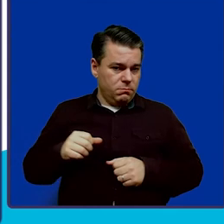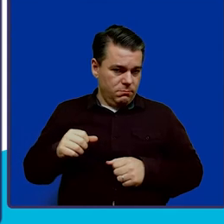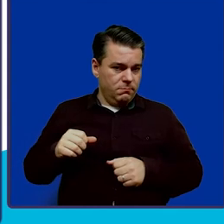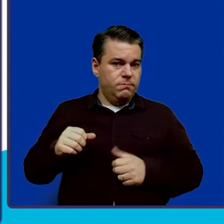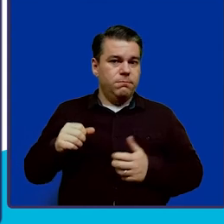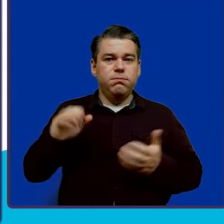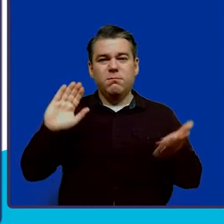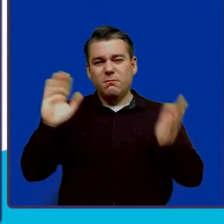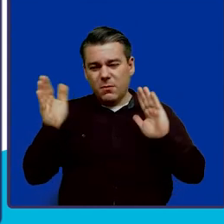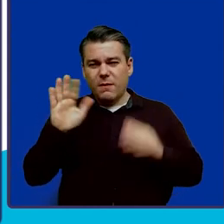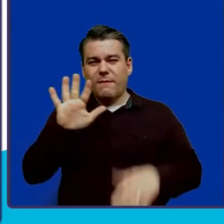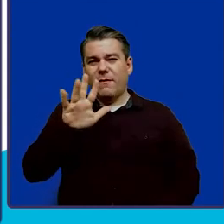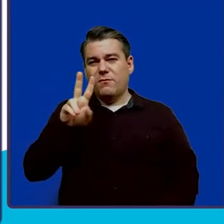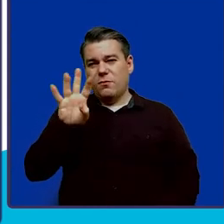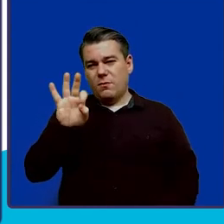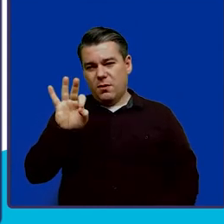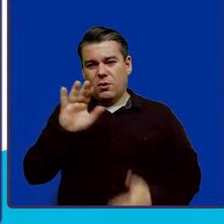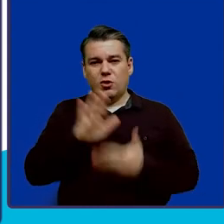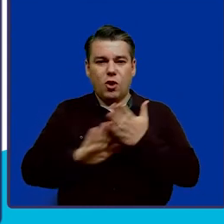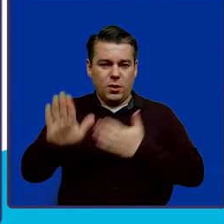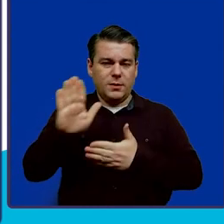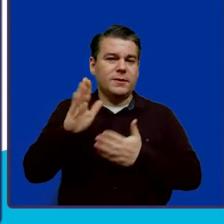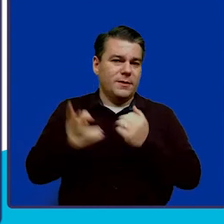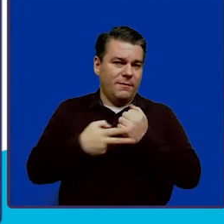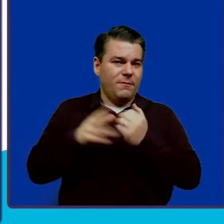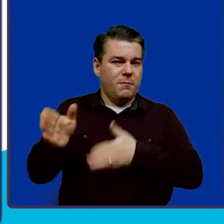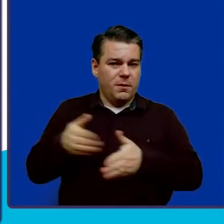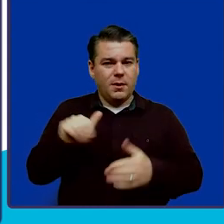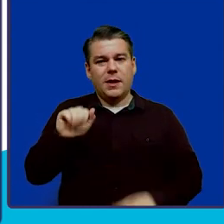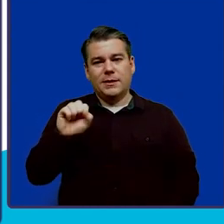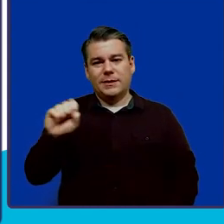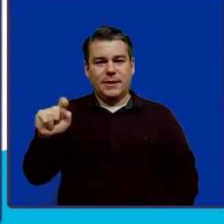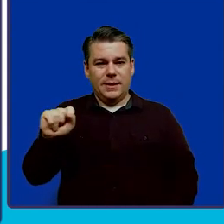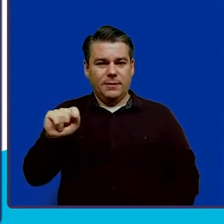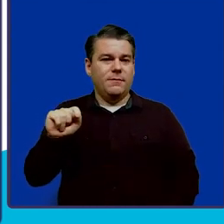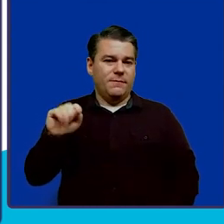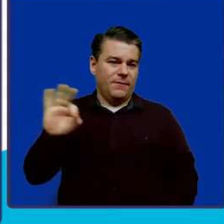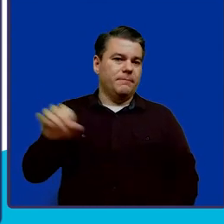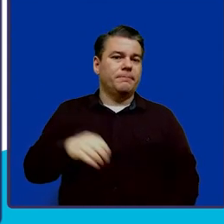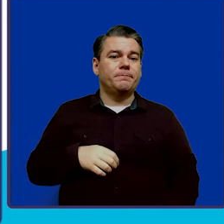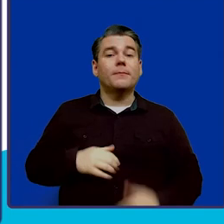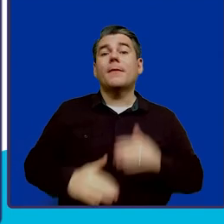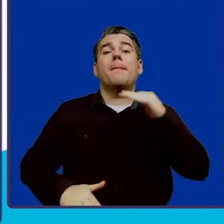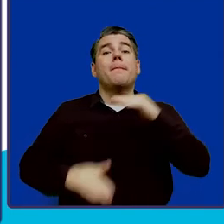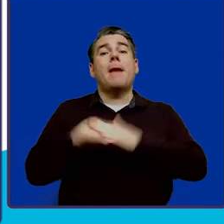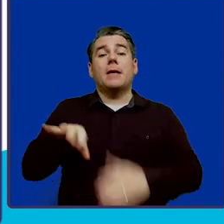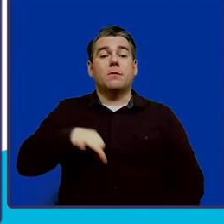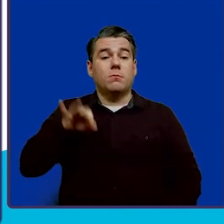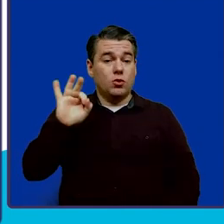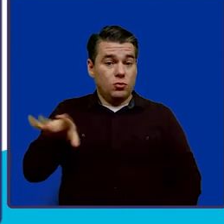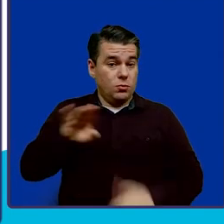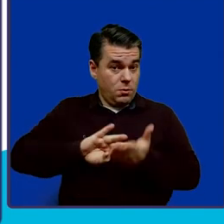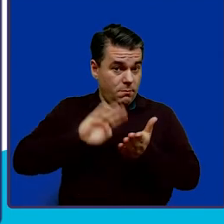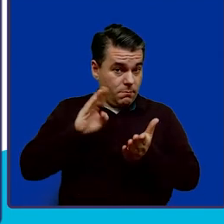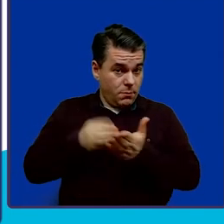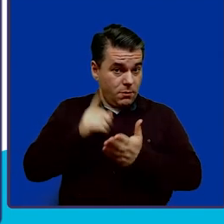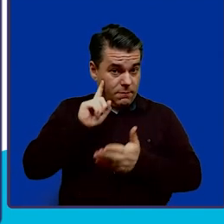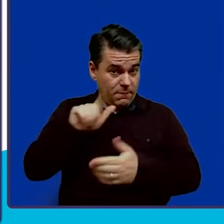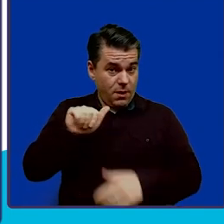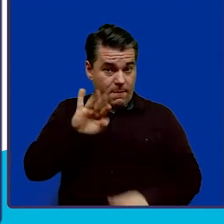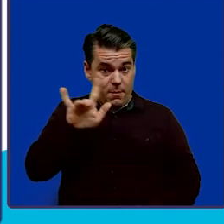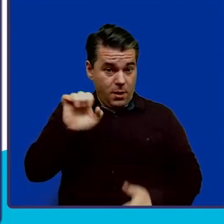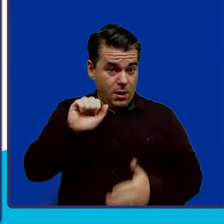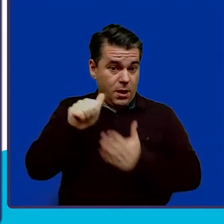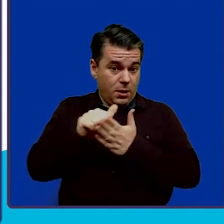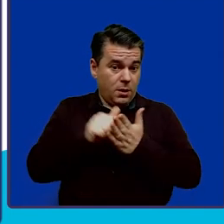the 529 College Savings Plan asset-based fees. The maximum contribution amount into an ABLE